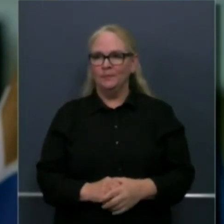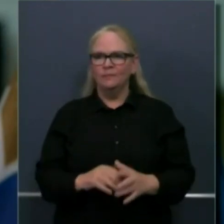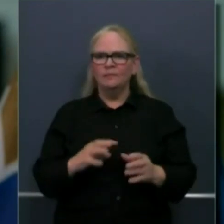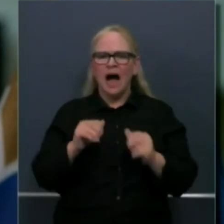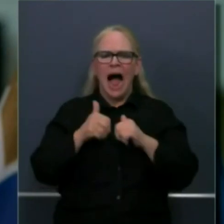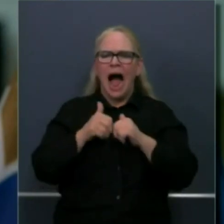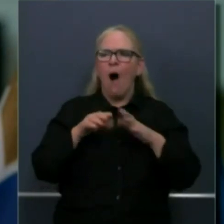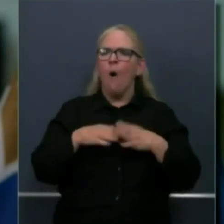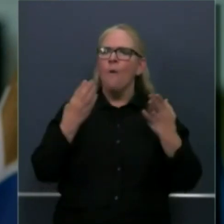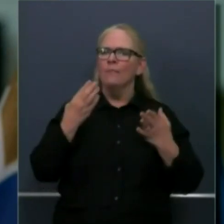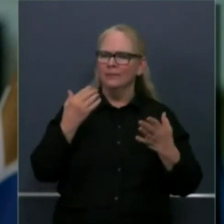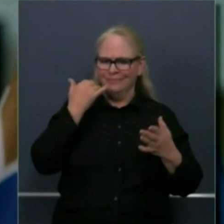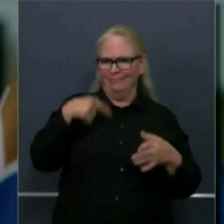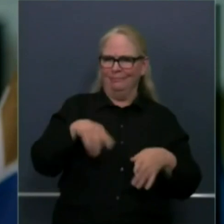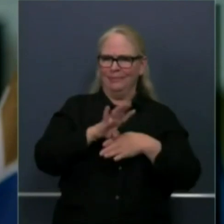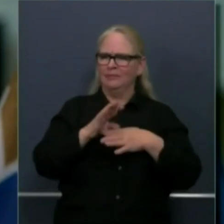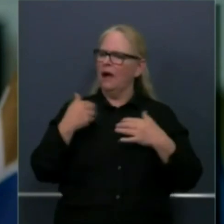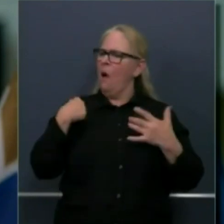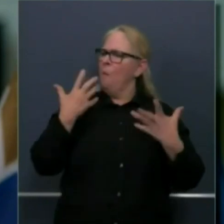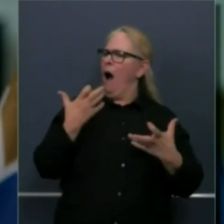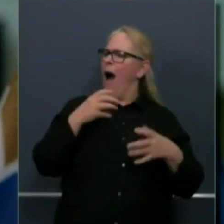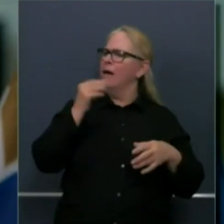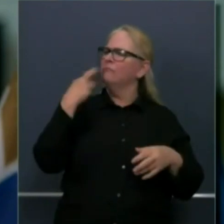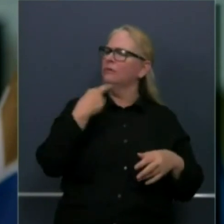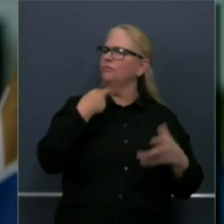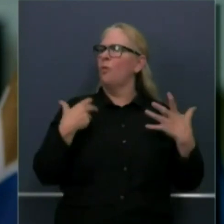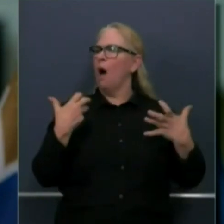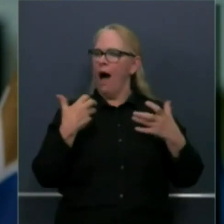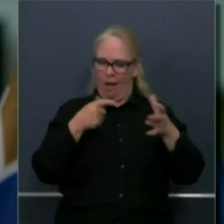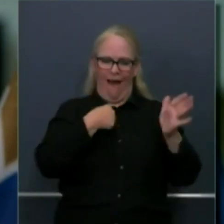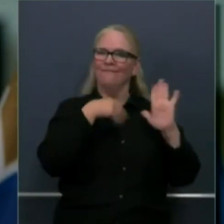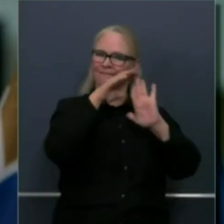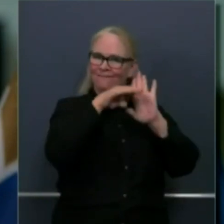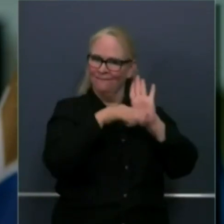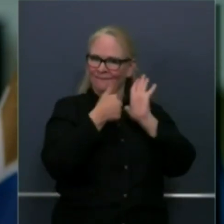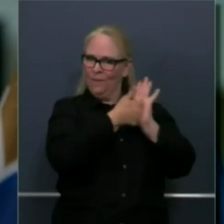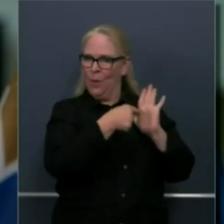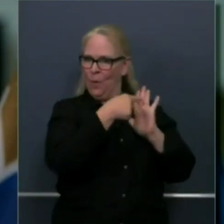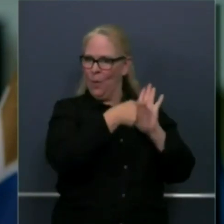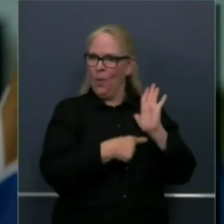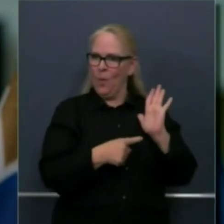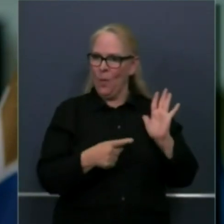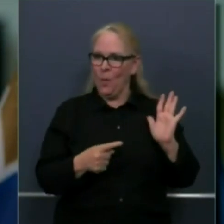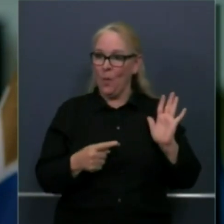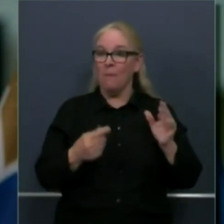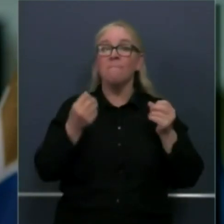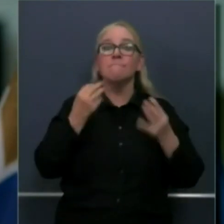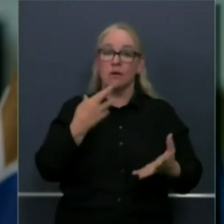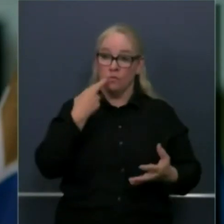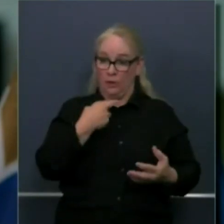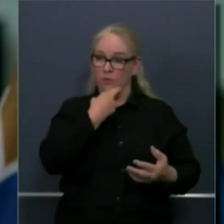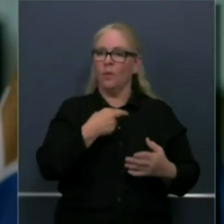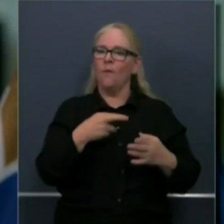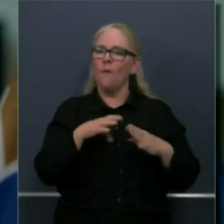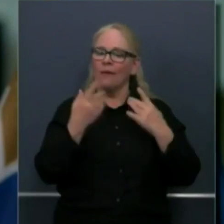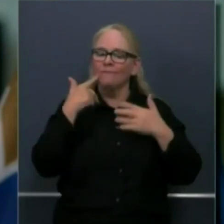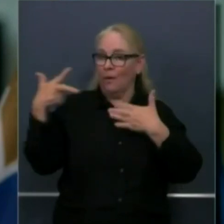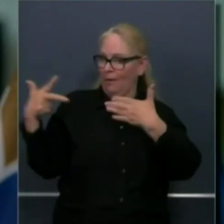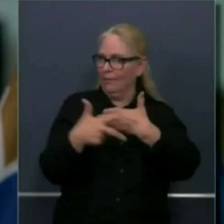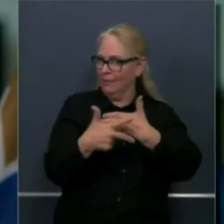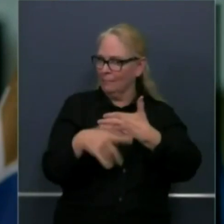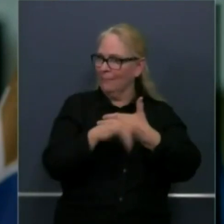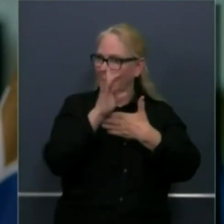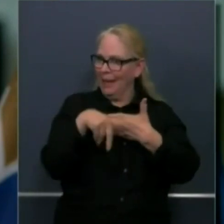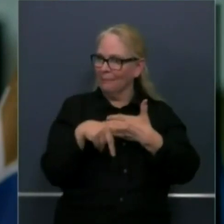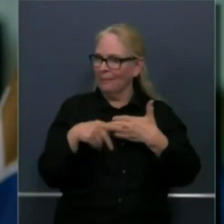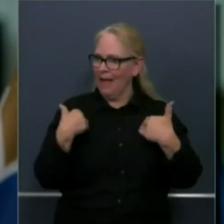so to speak or dine in restaurants remember restaurants are many of them open for takeout but this would allow patrons to